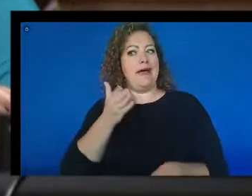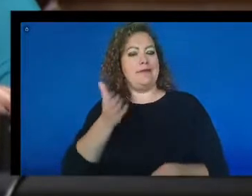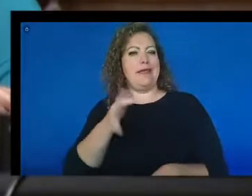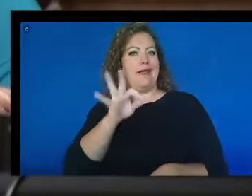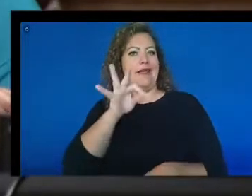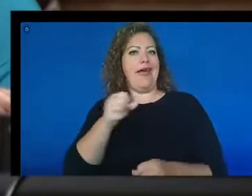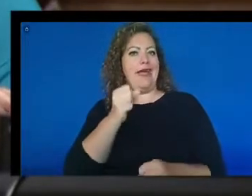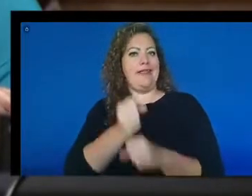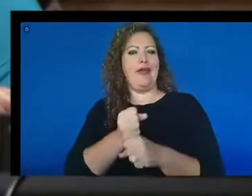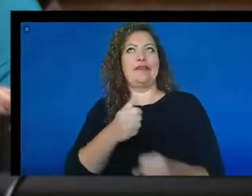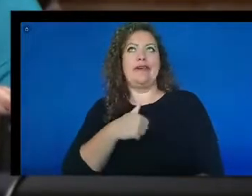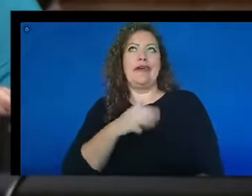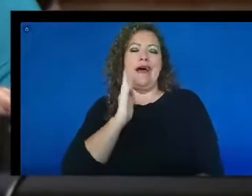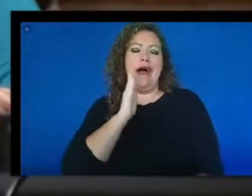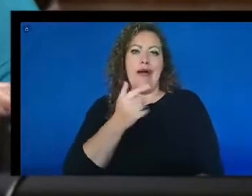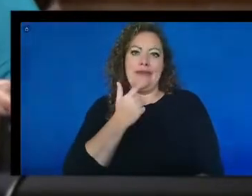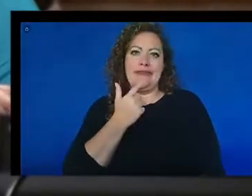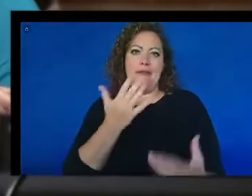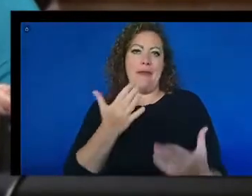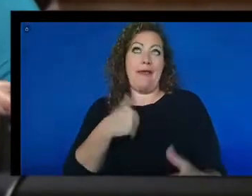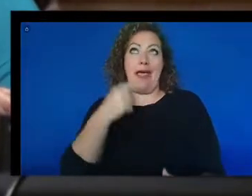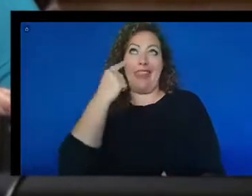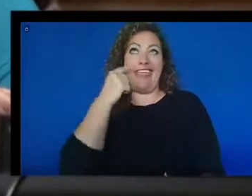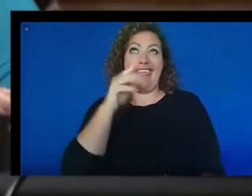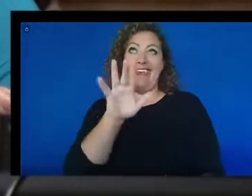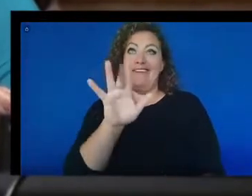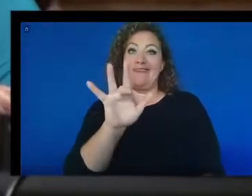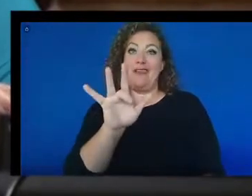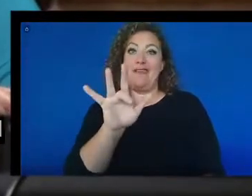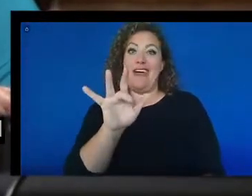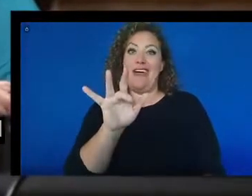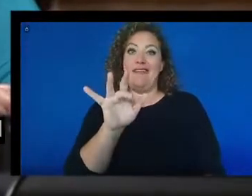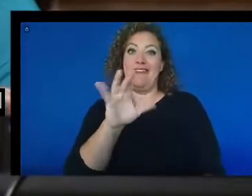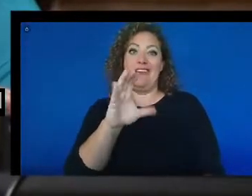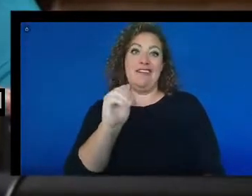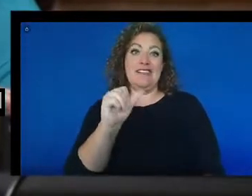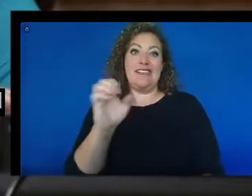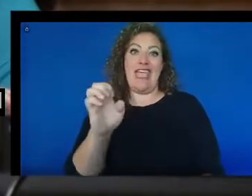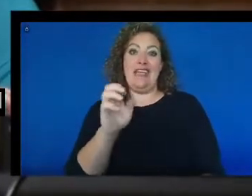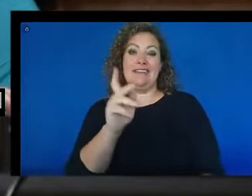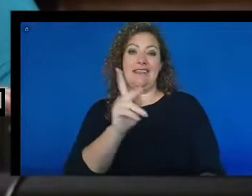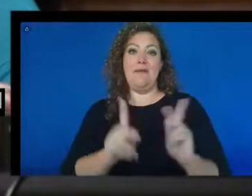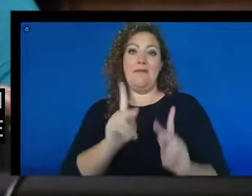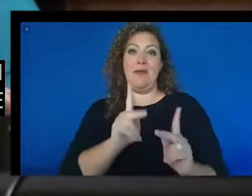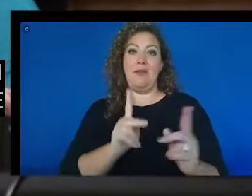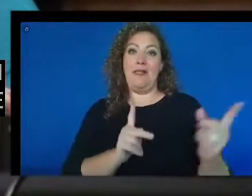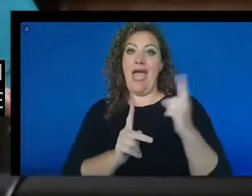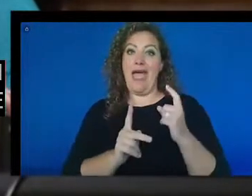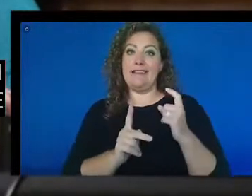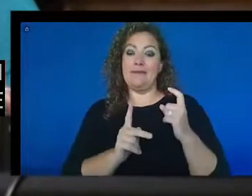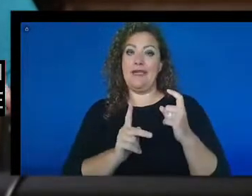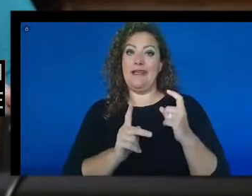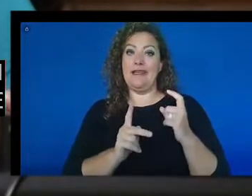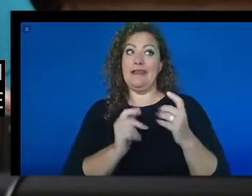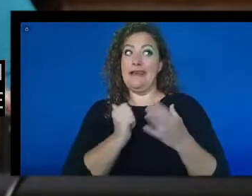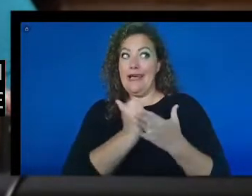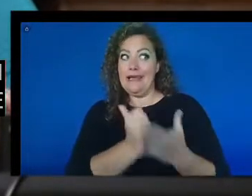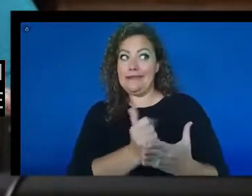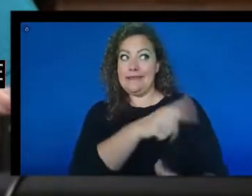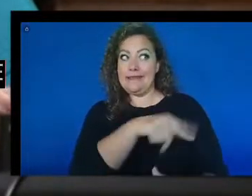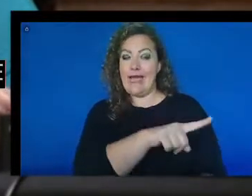say maybe I can think of 25 cases where people have asked me to get that assistance for them in order to